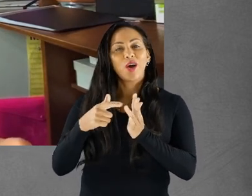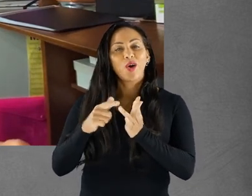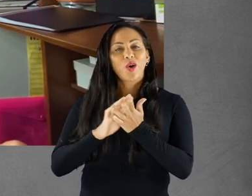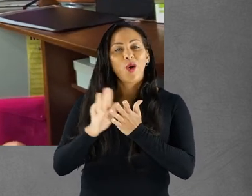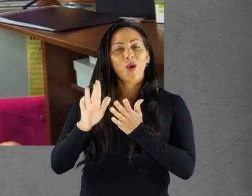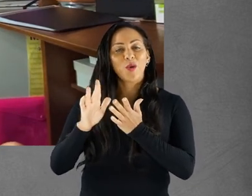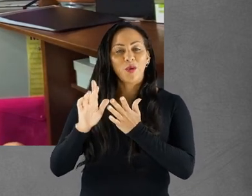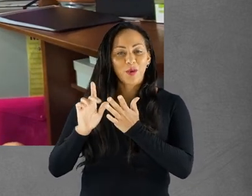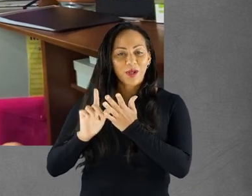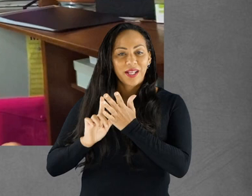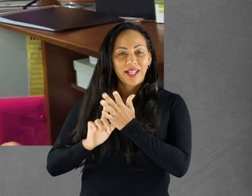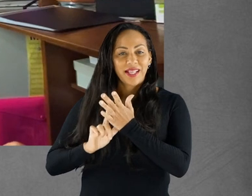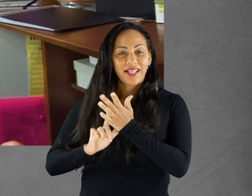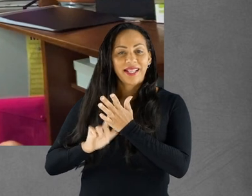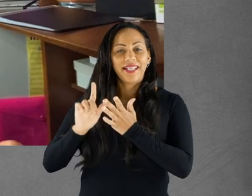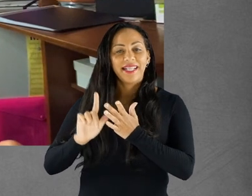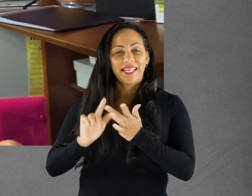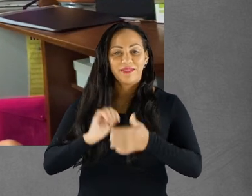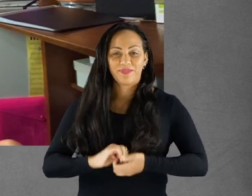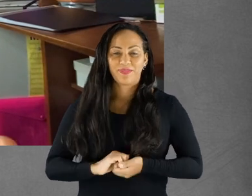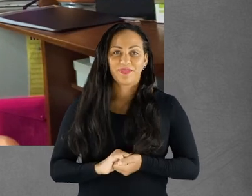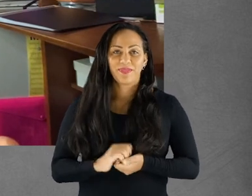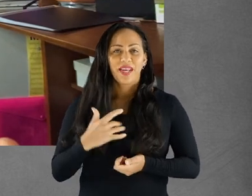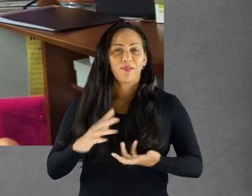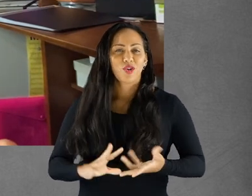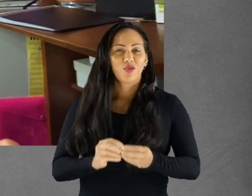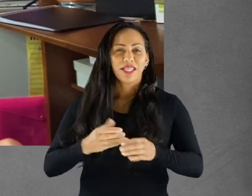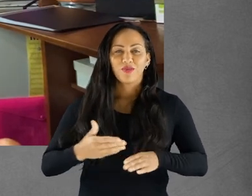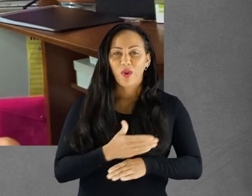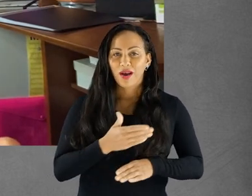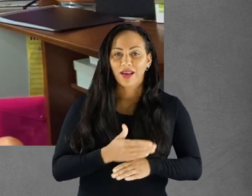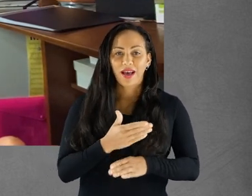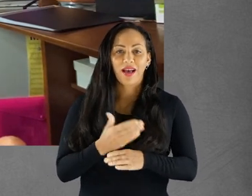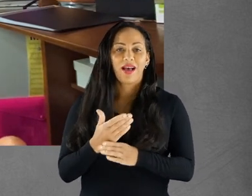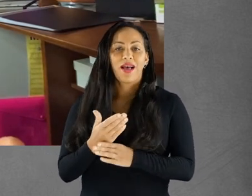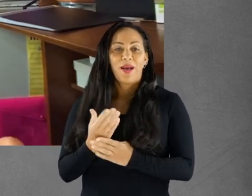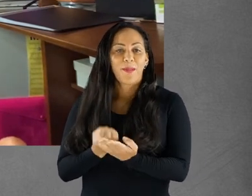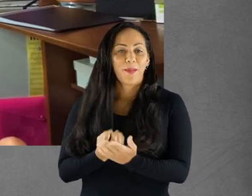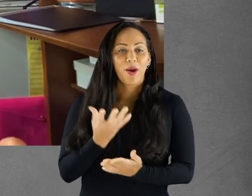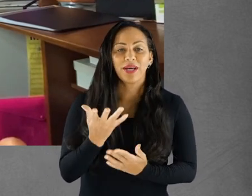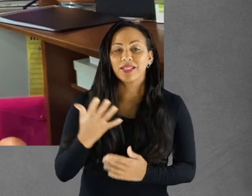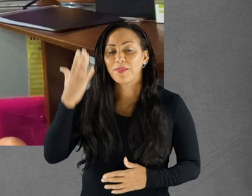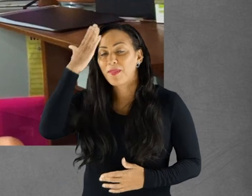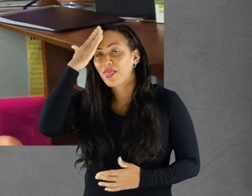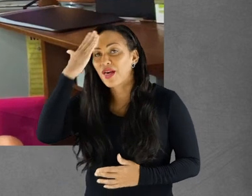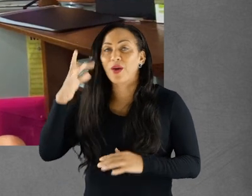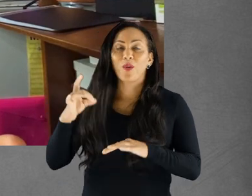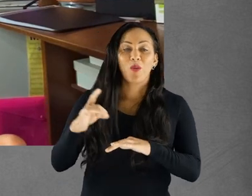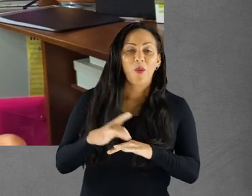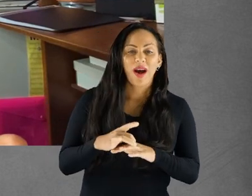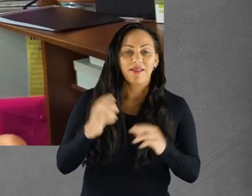I am a creative writer, poet, mother, wife, activist